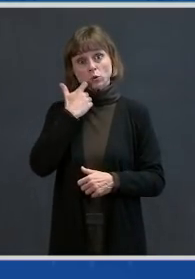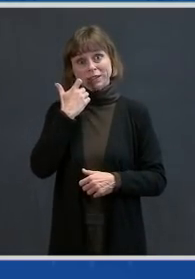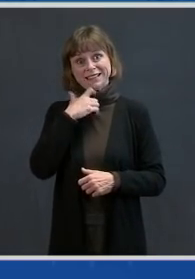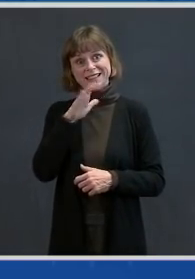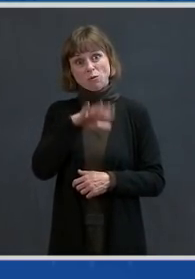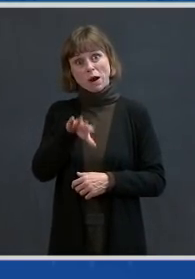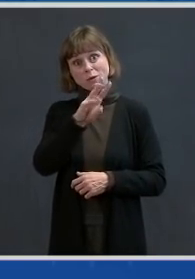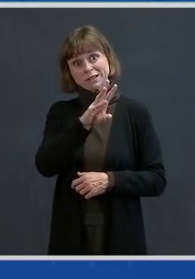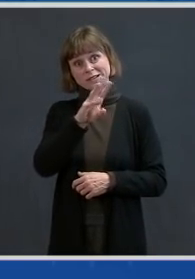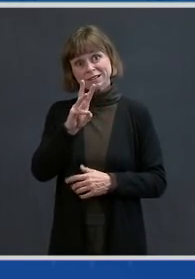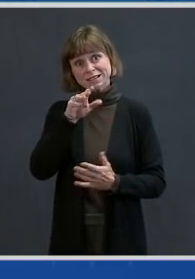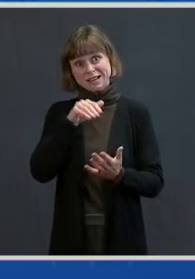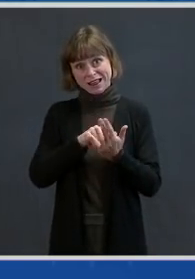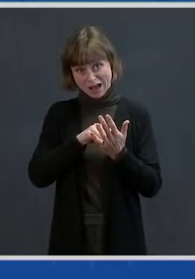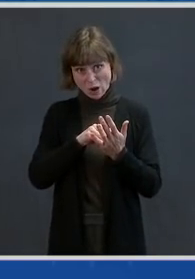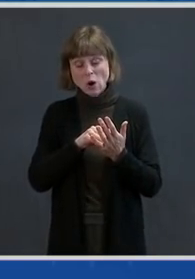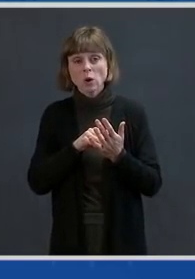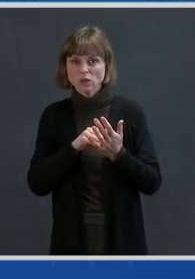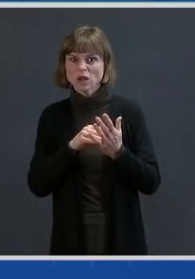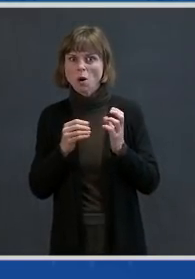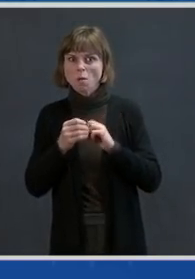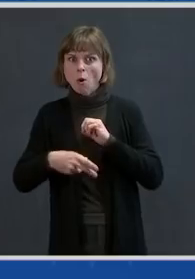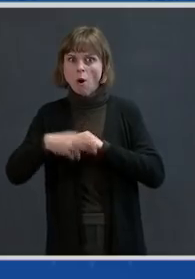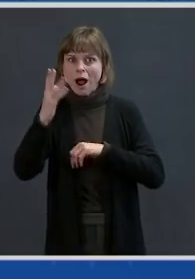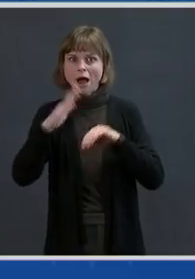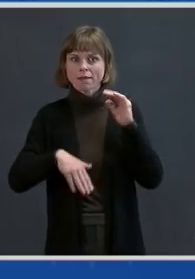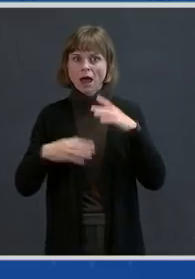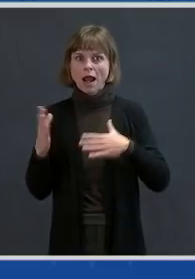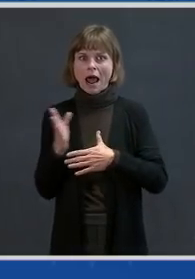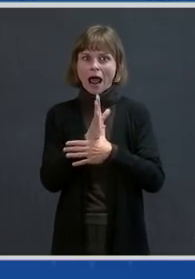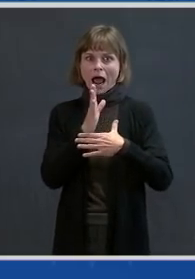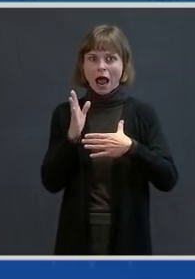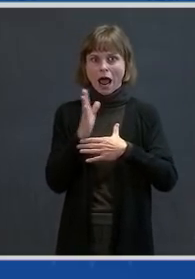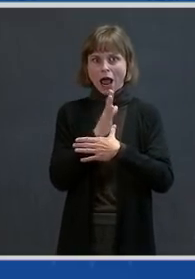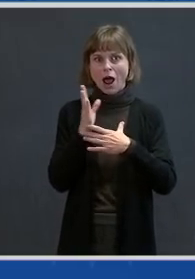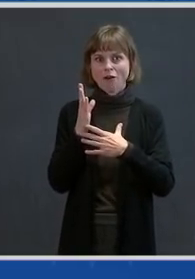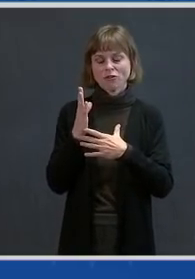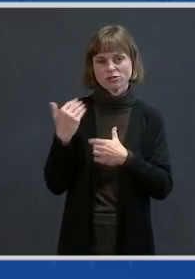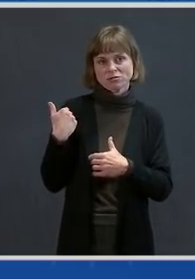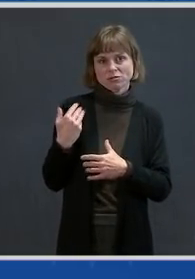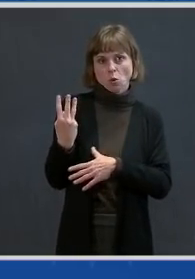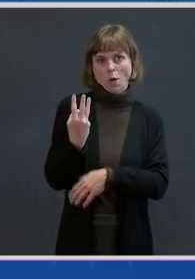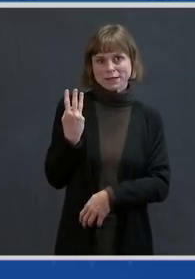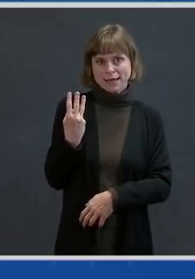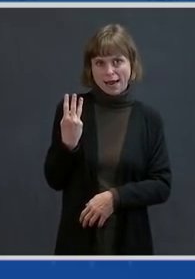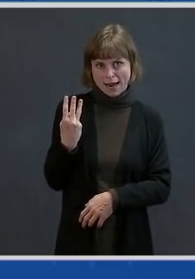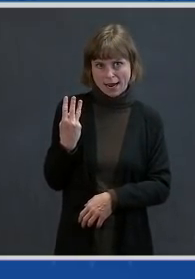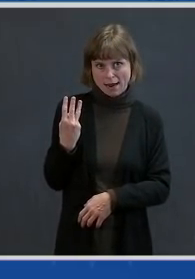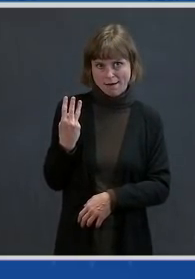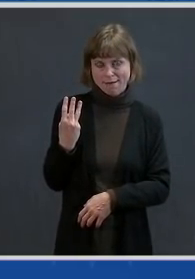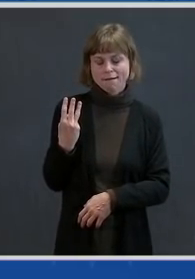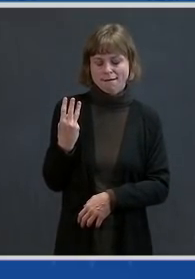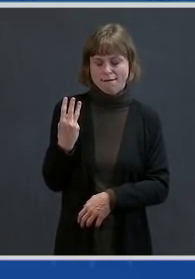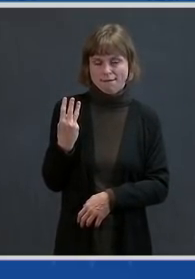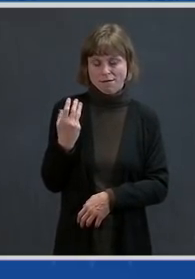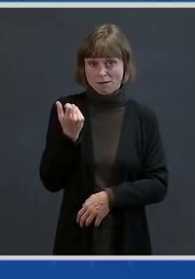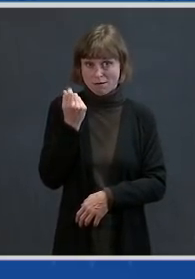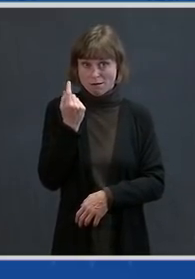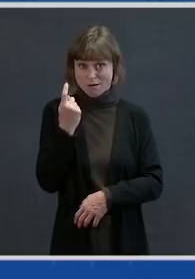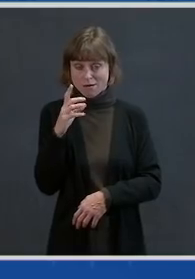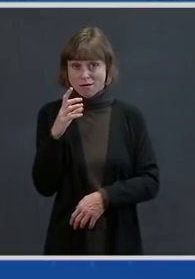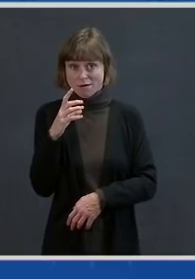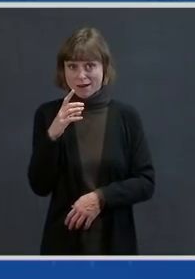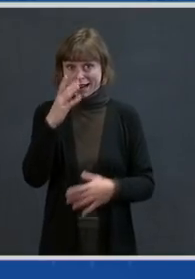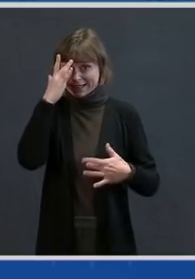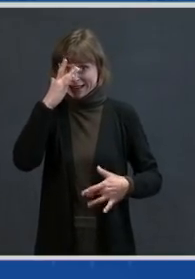,350, is higher than the average I shared with you on Wednesday. In fact, cases have been increasing for the past